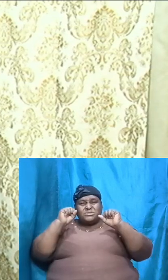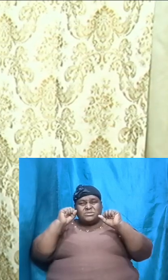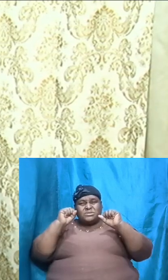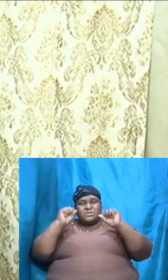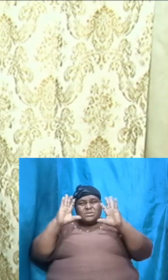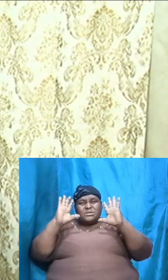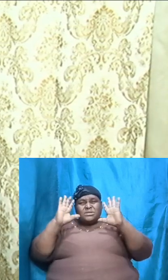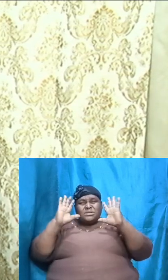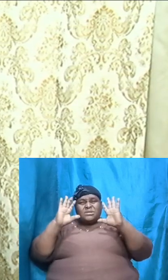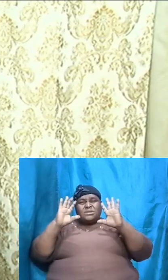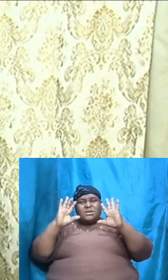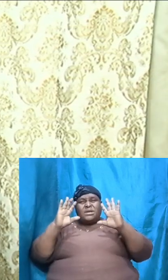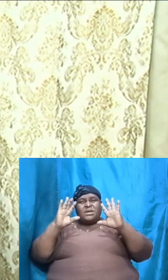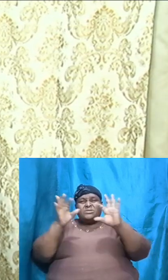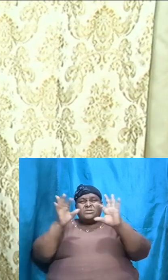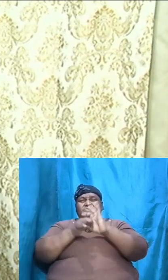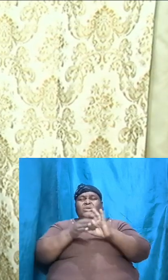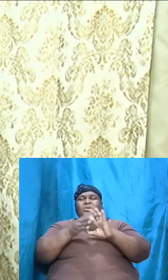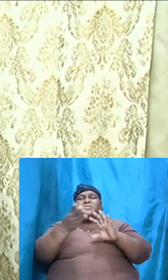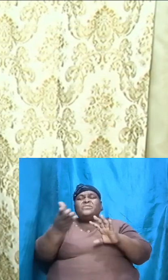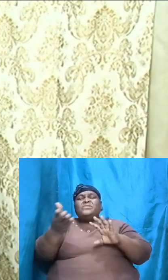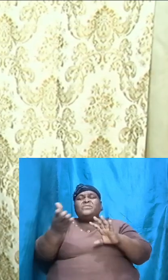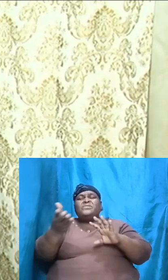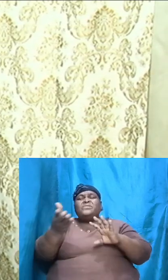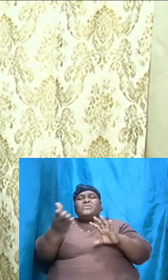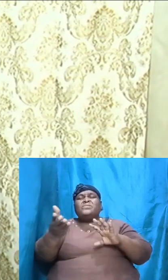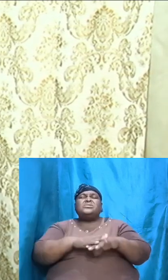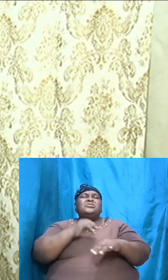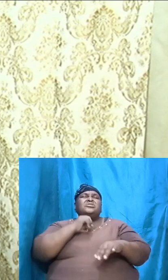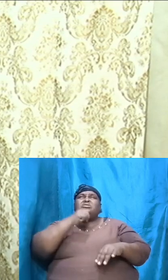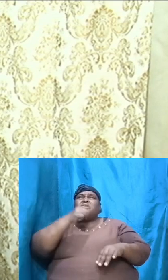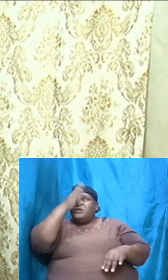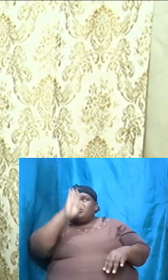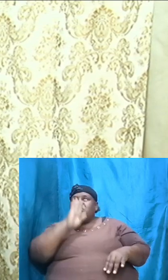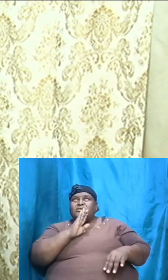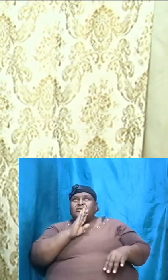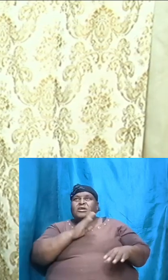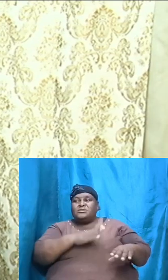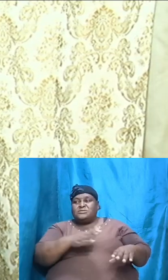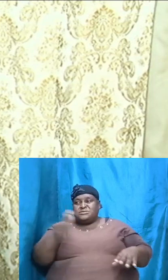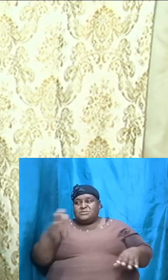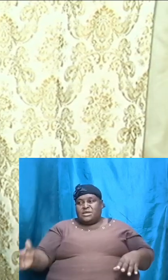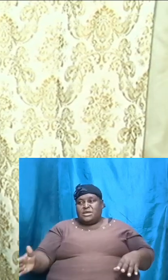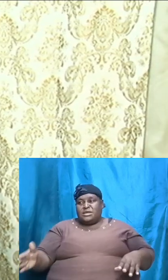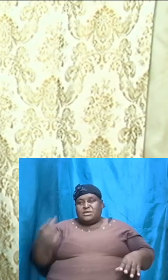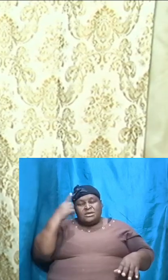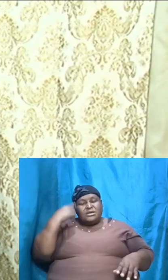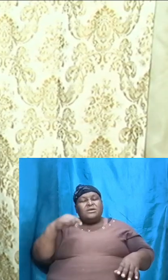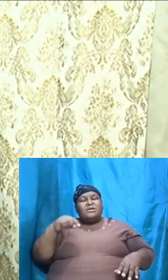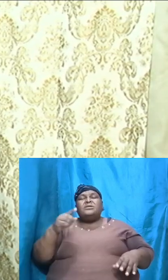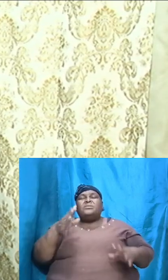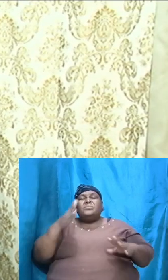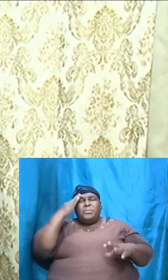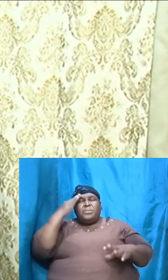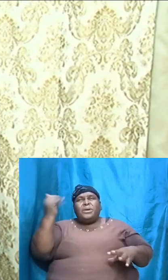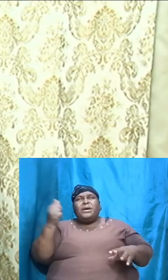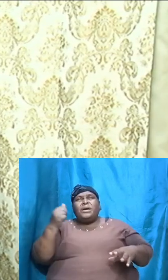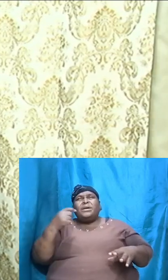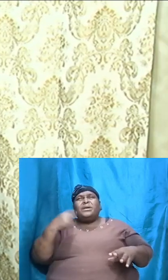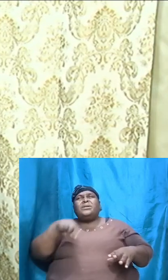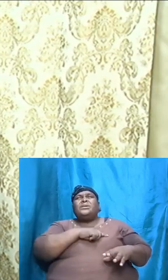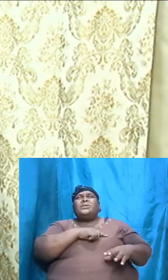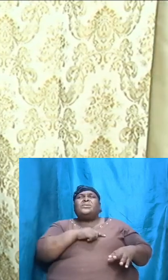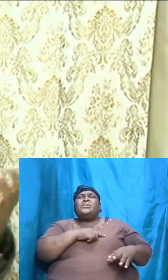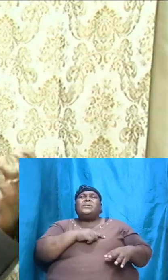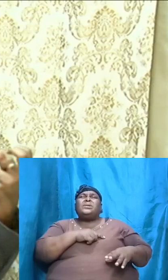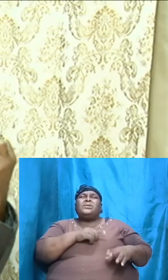tend to want to join those along the ungodly lane. Why? Because we have made way, we have opened